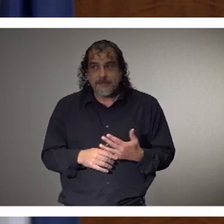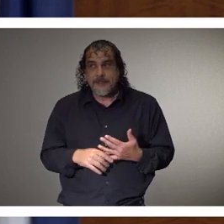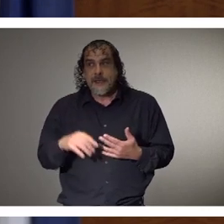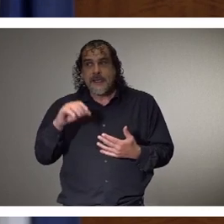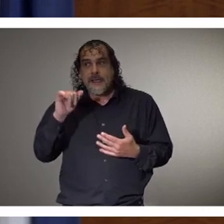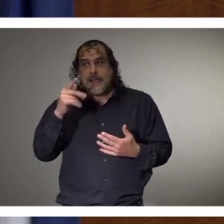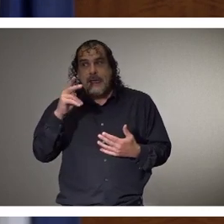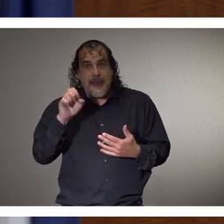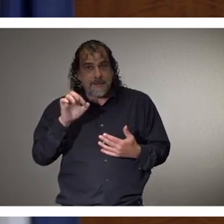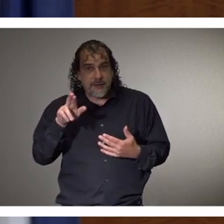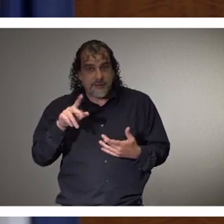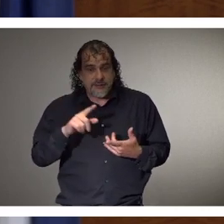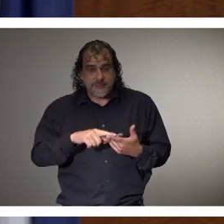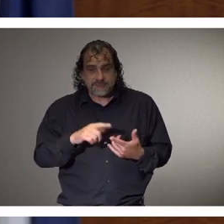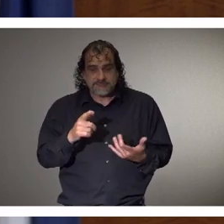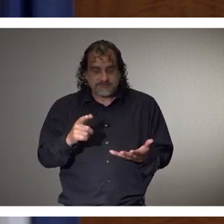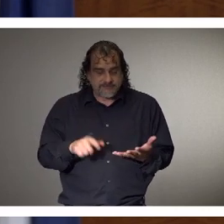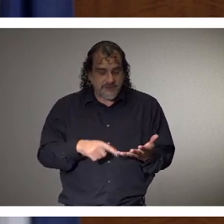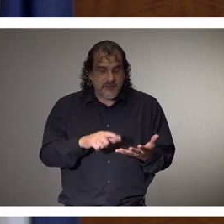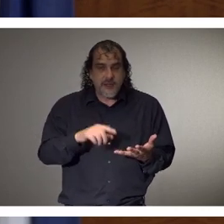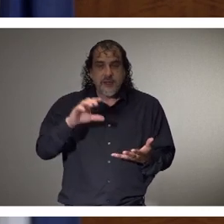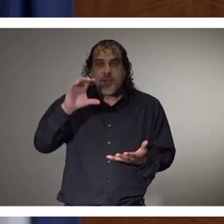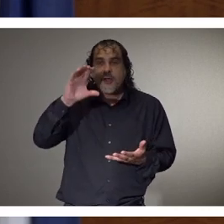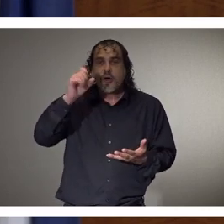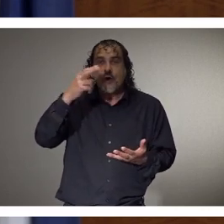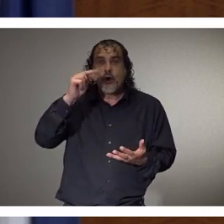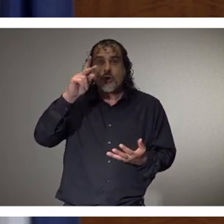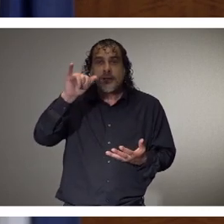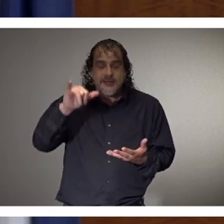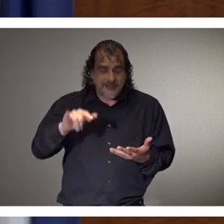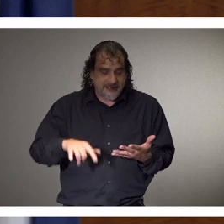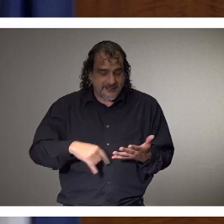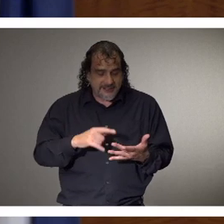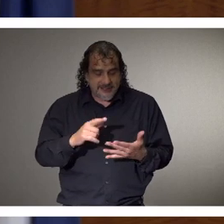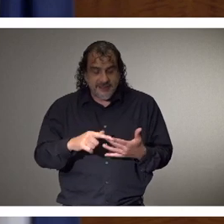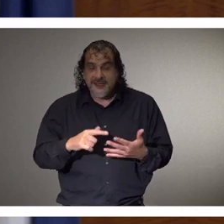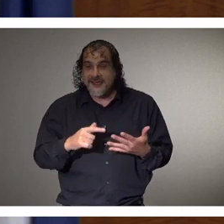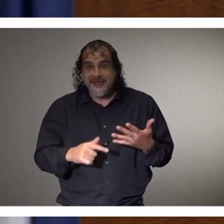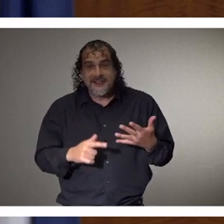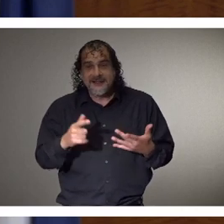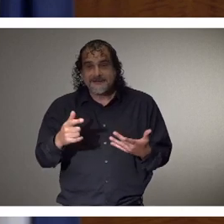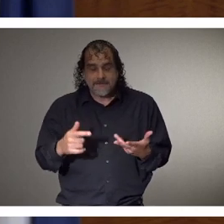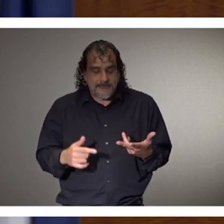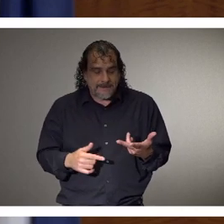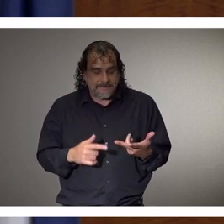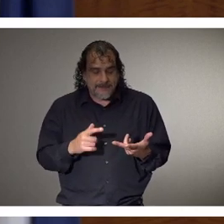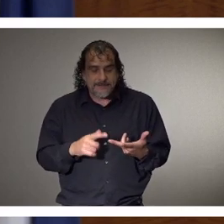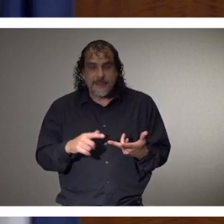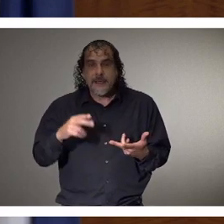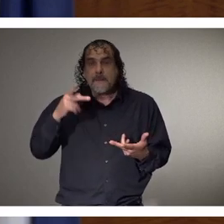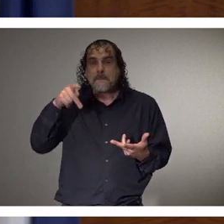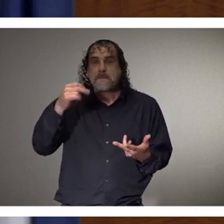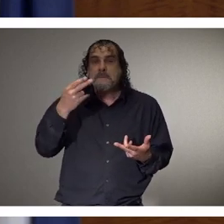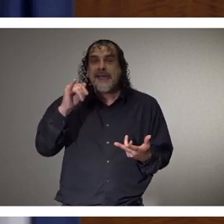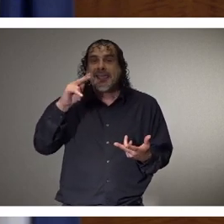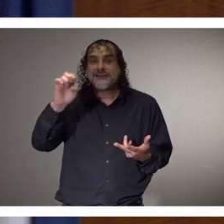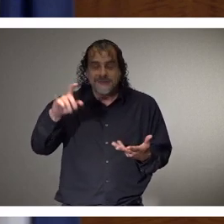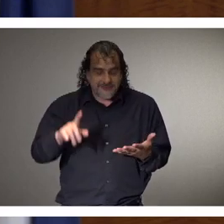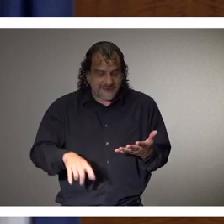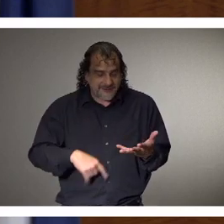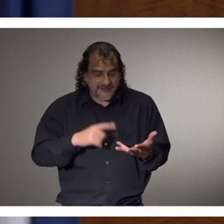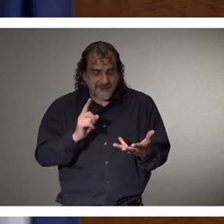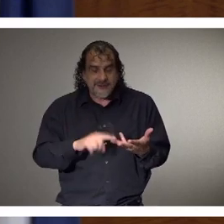To Amber Branson who loves dogs. To Courtney Griffin from Cenotopia, she loves crawfish. Paige Bowser from